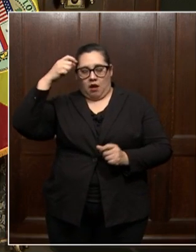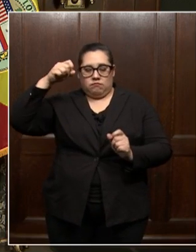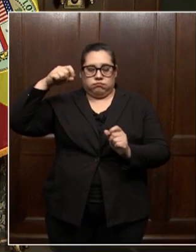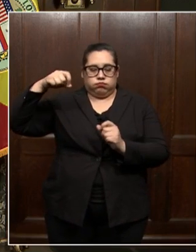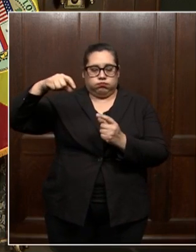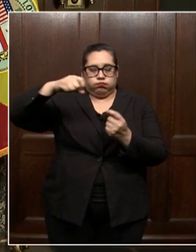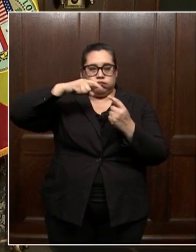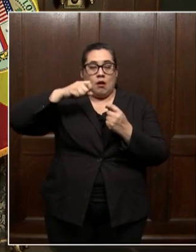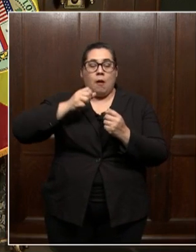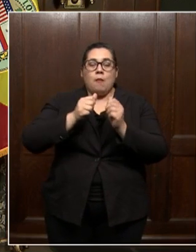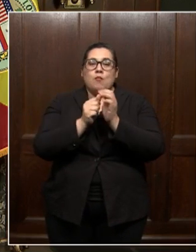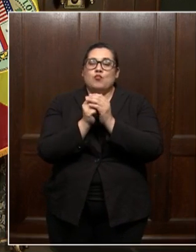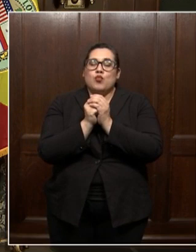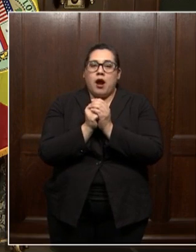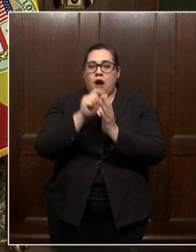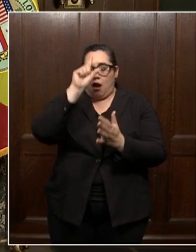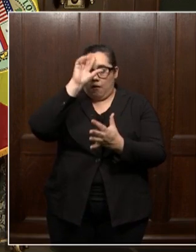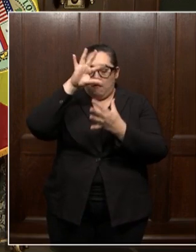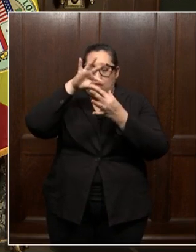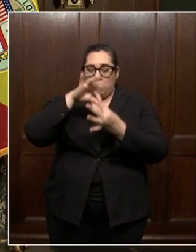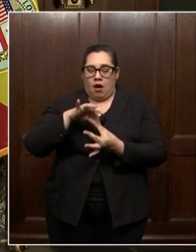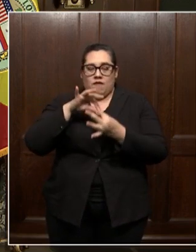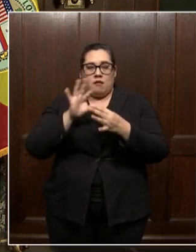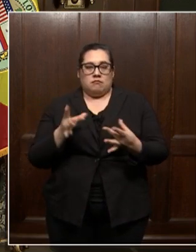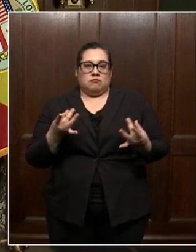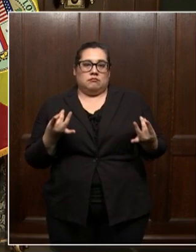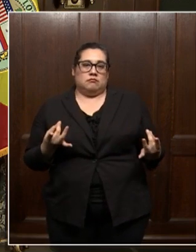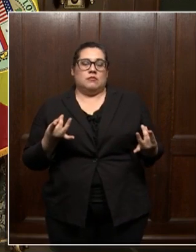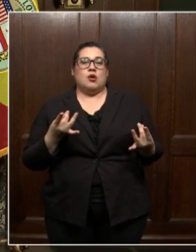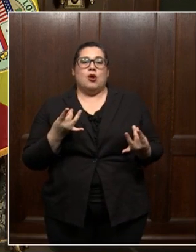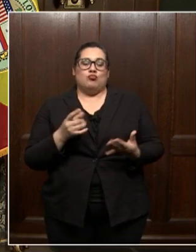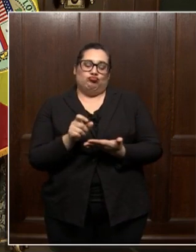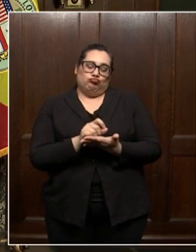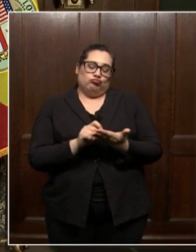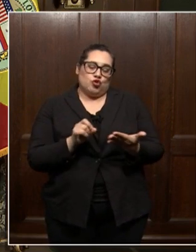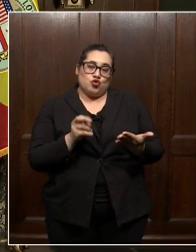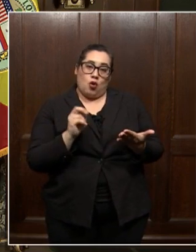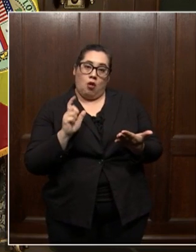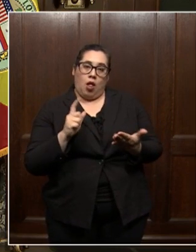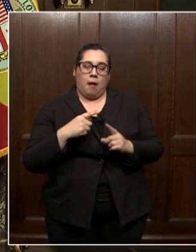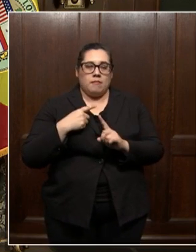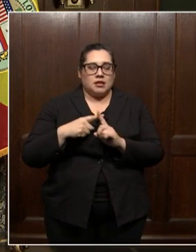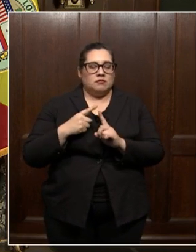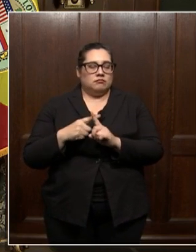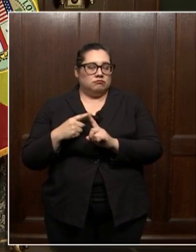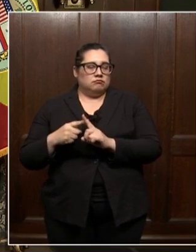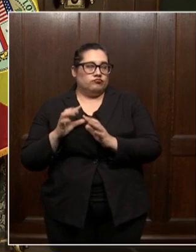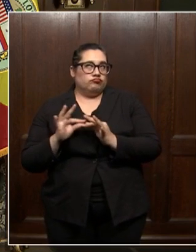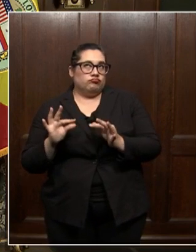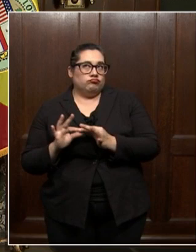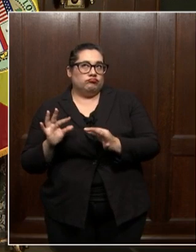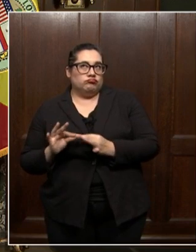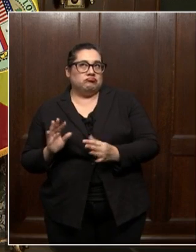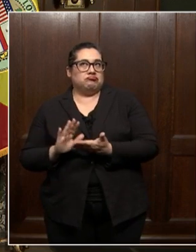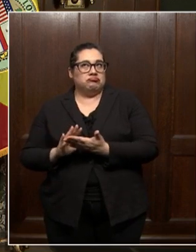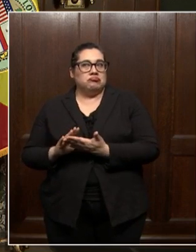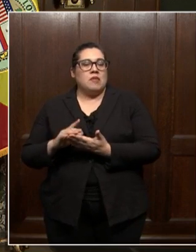mindfulness and meditation, journaling, positive affirmations. Pay attention to your nutrition.